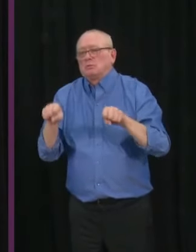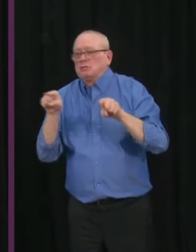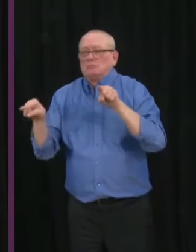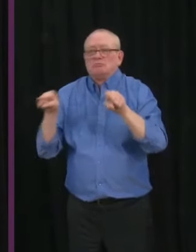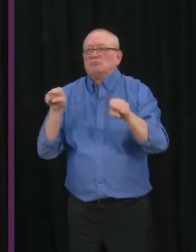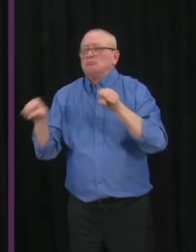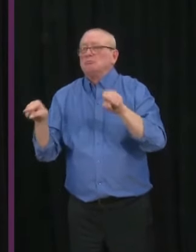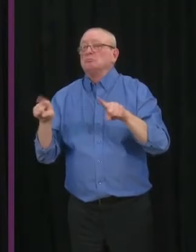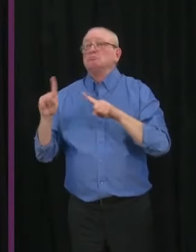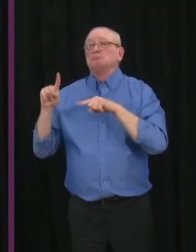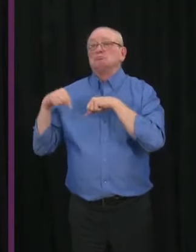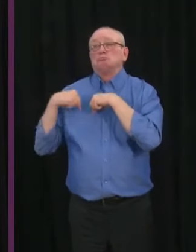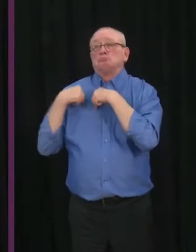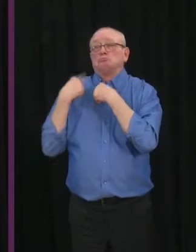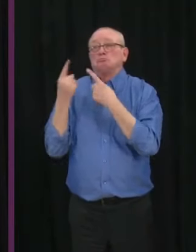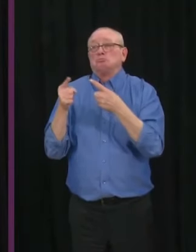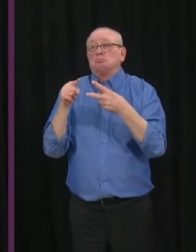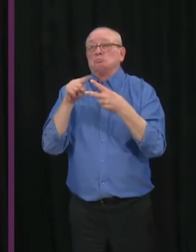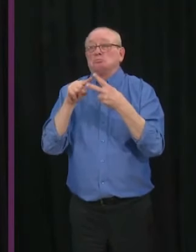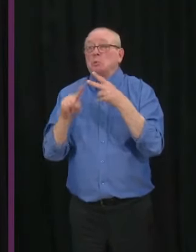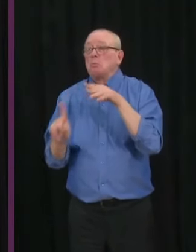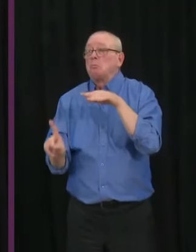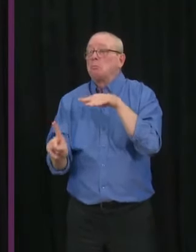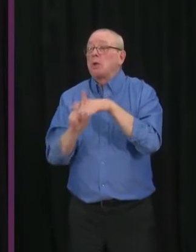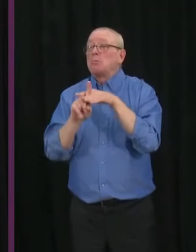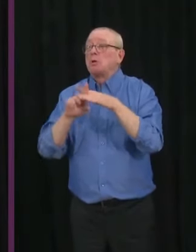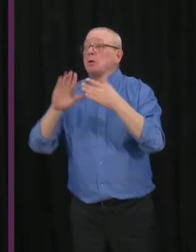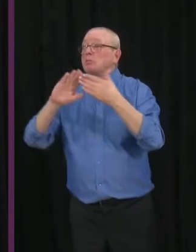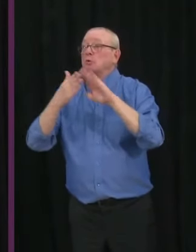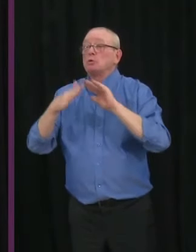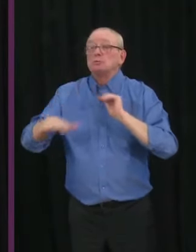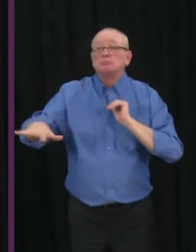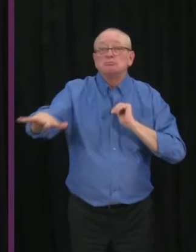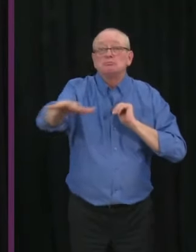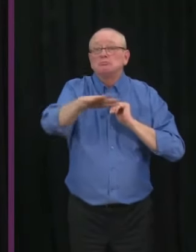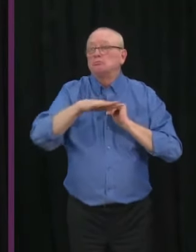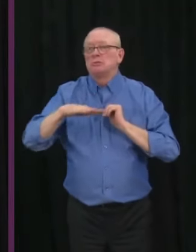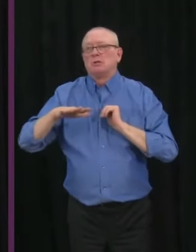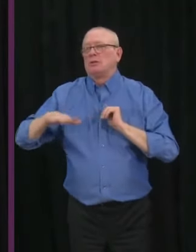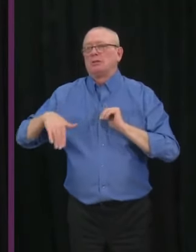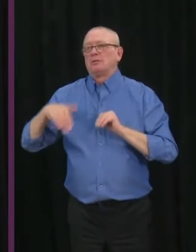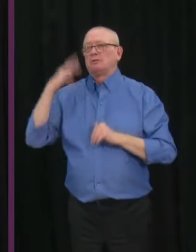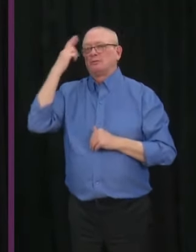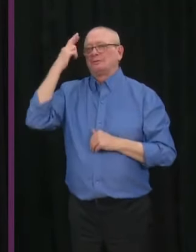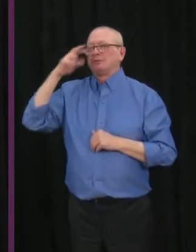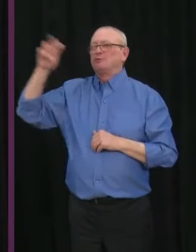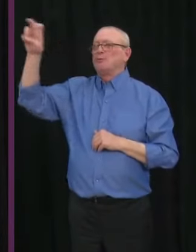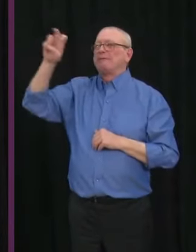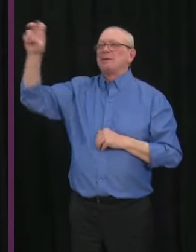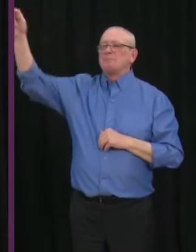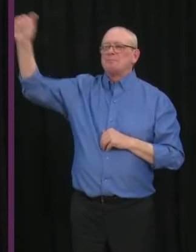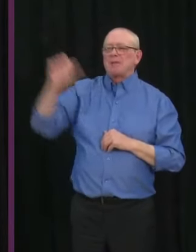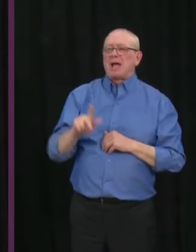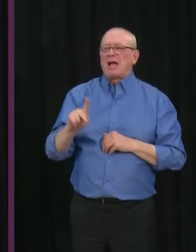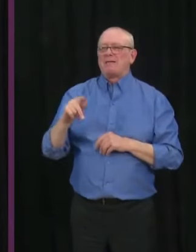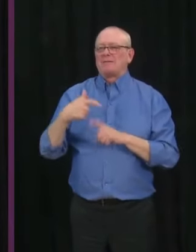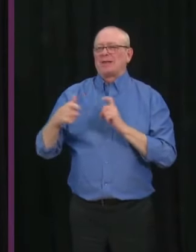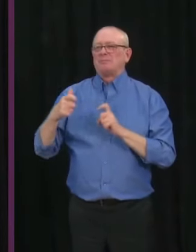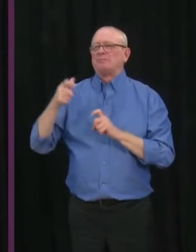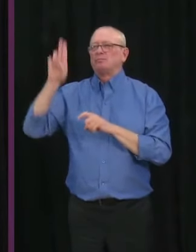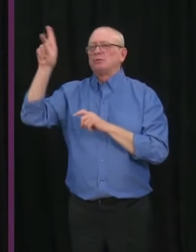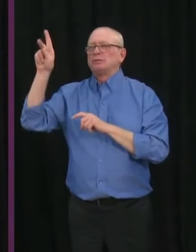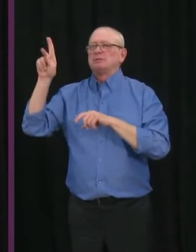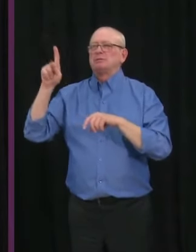have not identified any cases except those that have recently traveled, or again, in that one particular case,